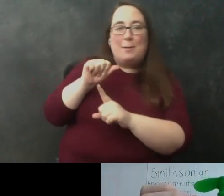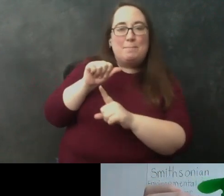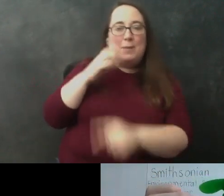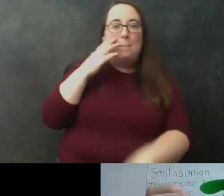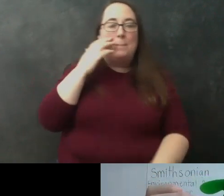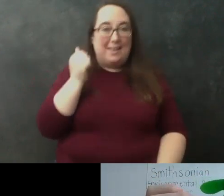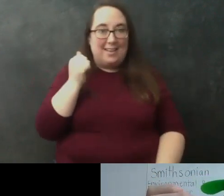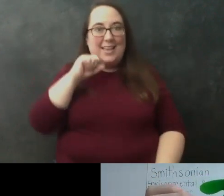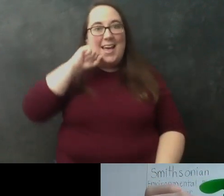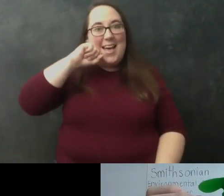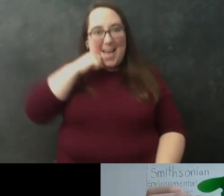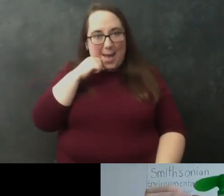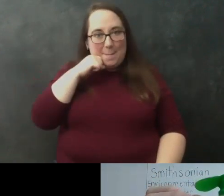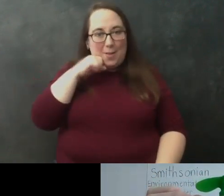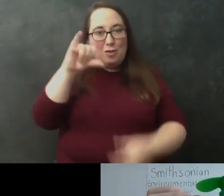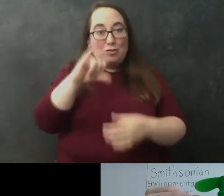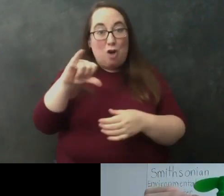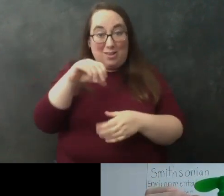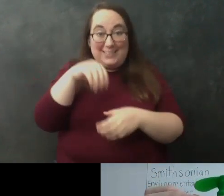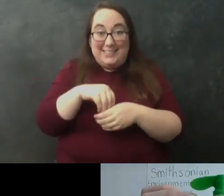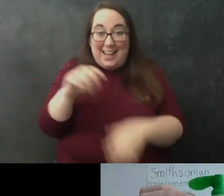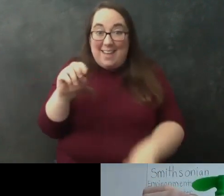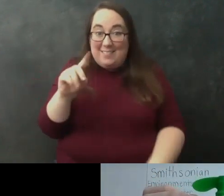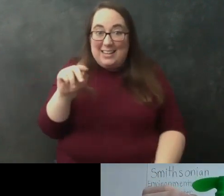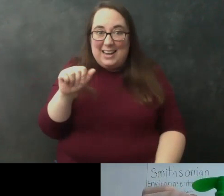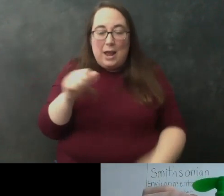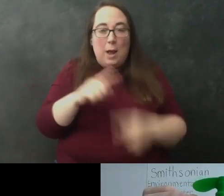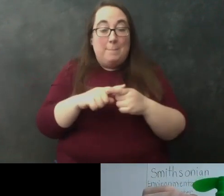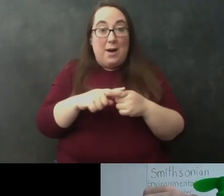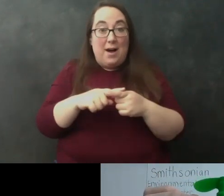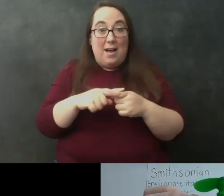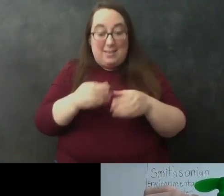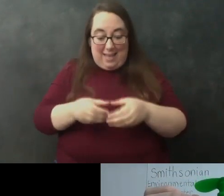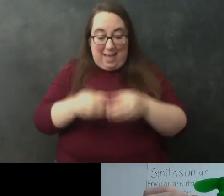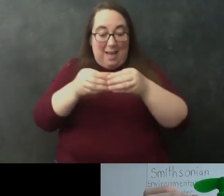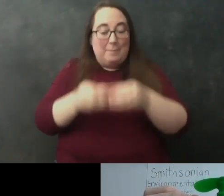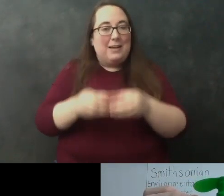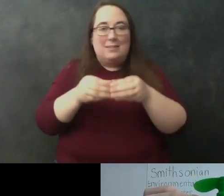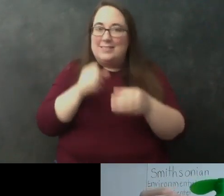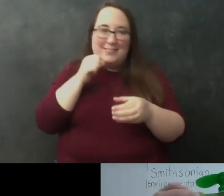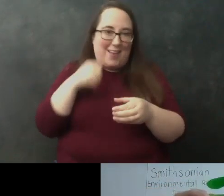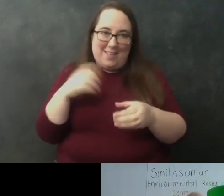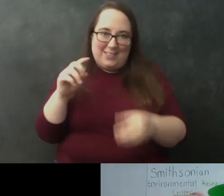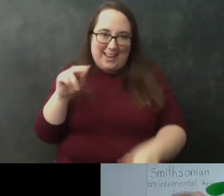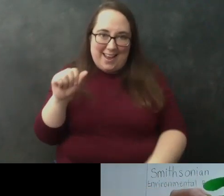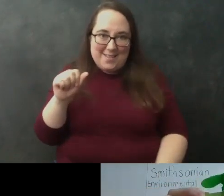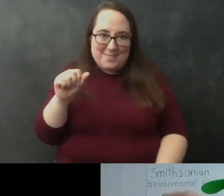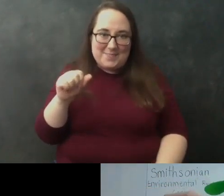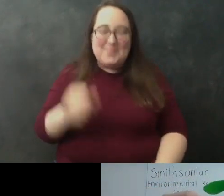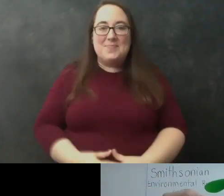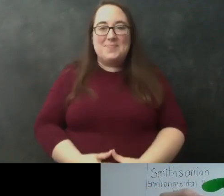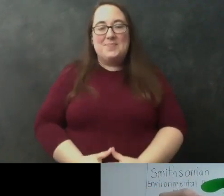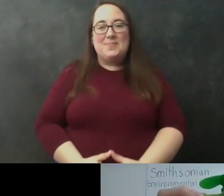the applesauce inside it has dna but the container that surrounds the applesauce is not okay